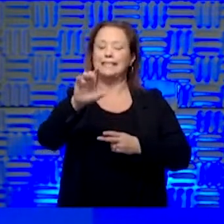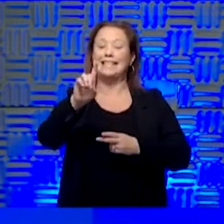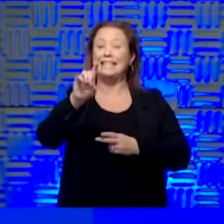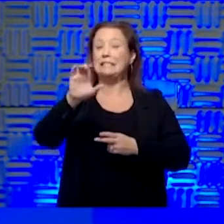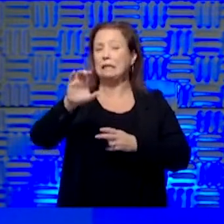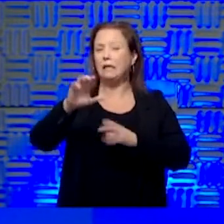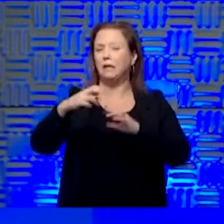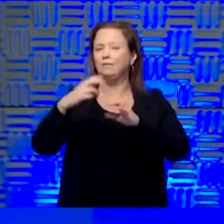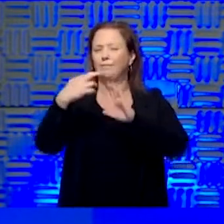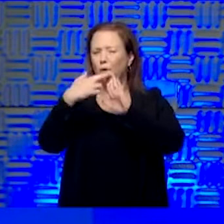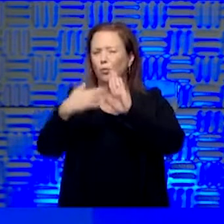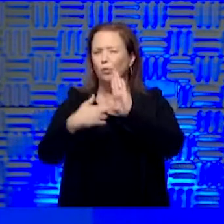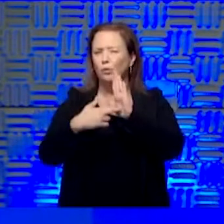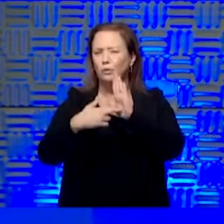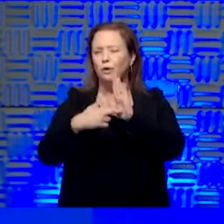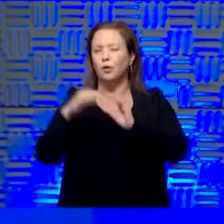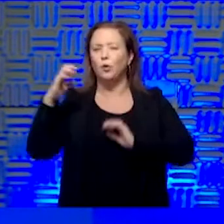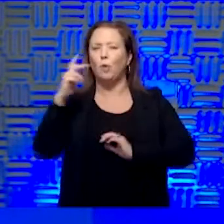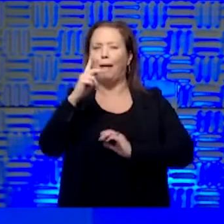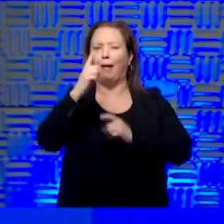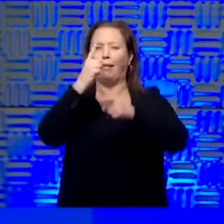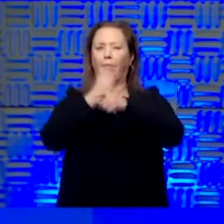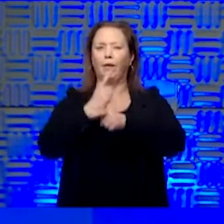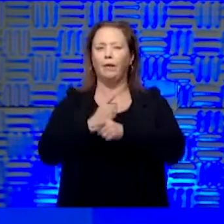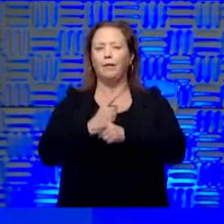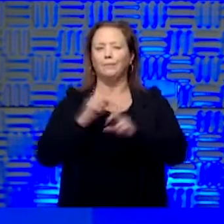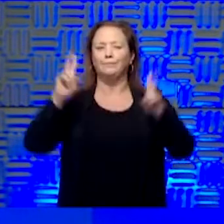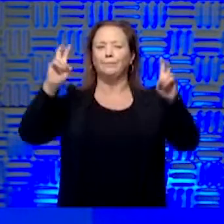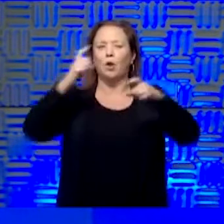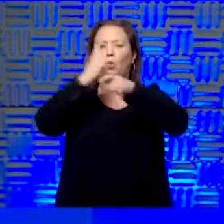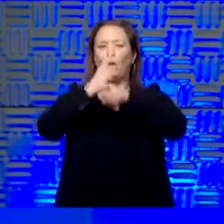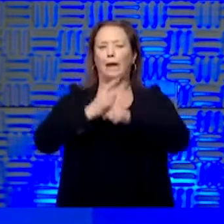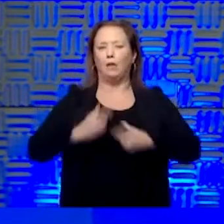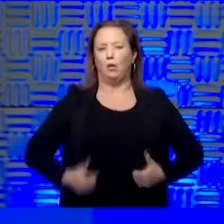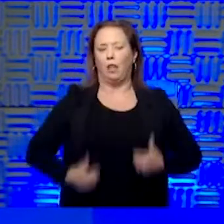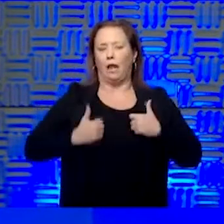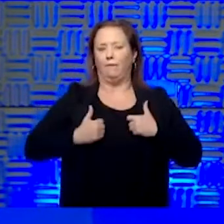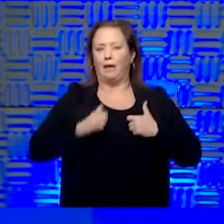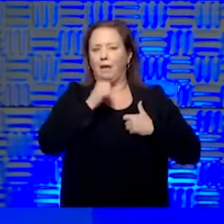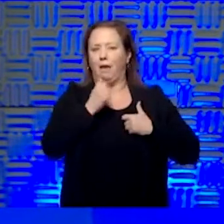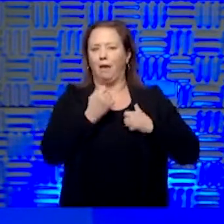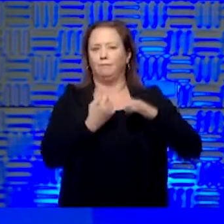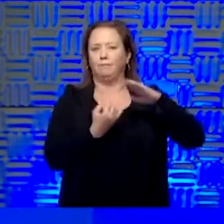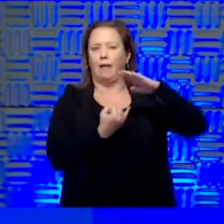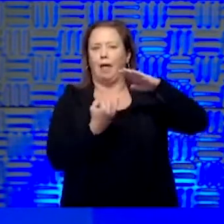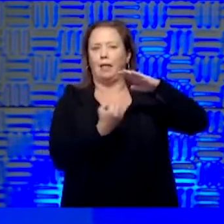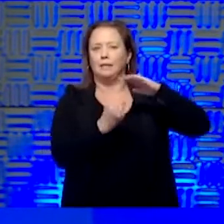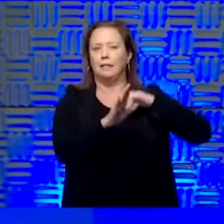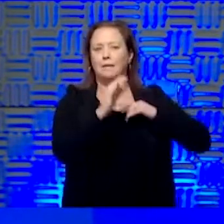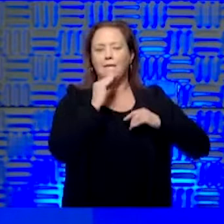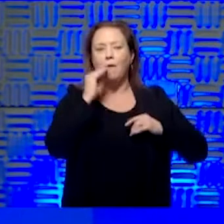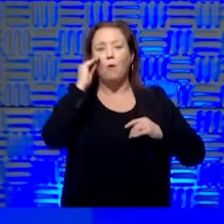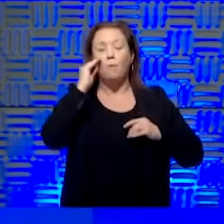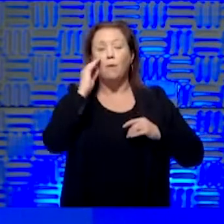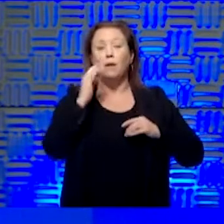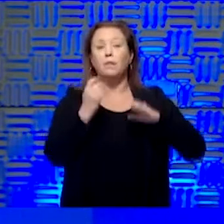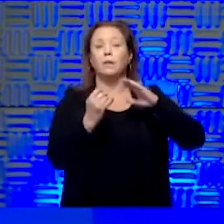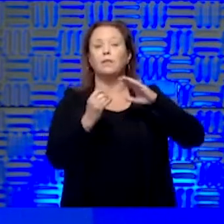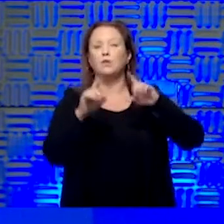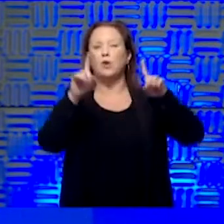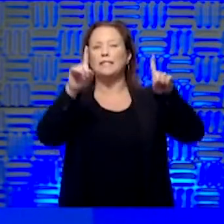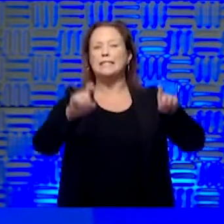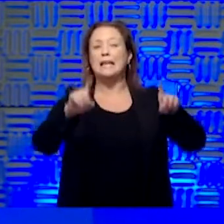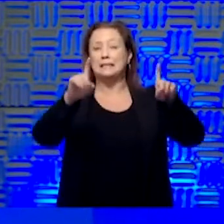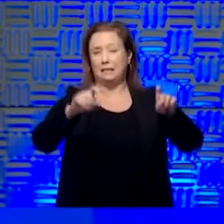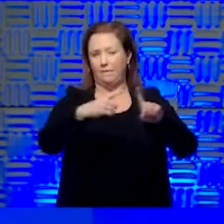back to, quote, unquote, your regular life when you don't have to self-isolate at home anymore. Those are based on testing,